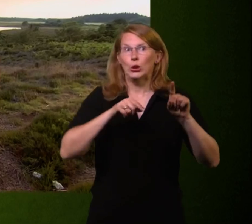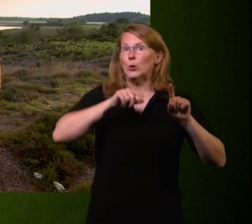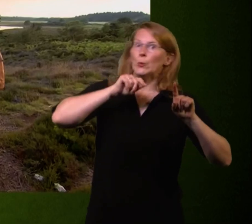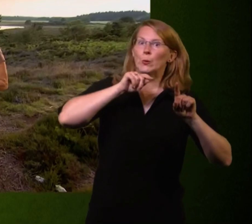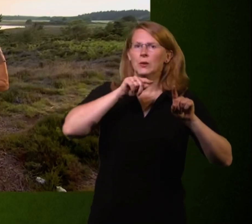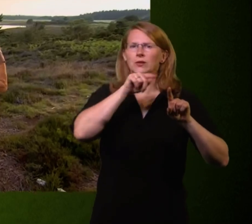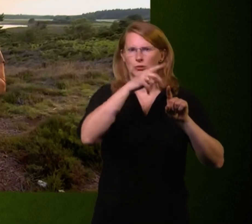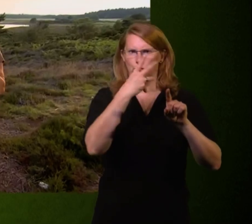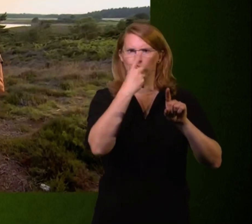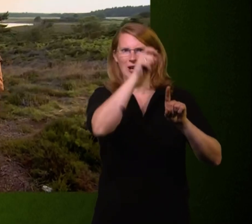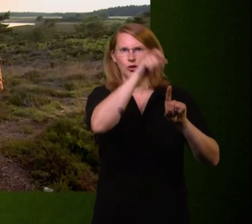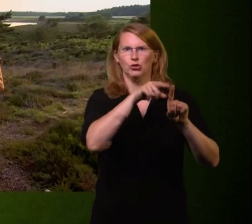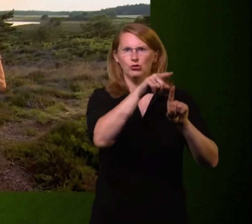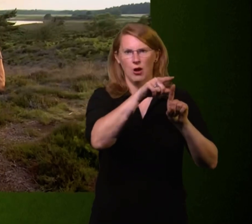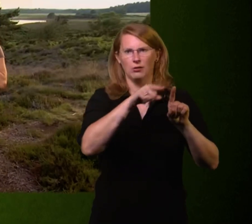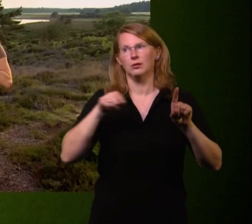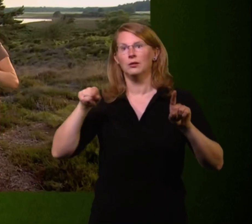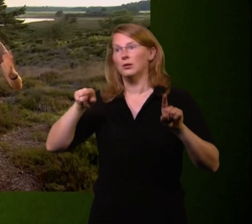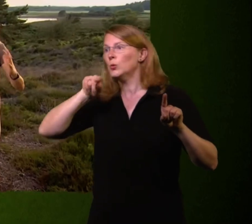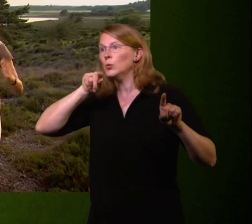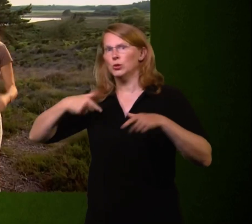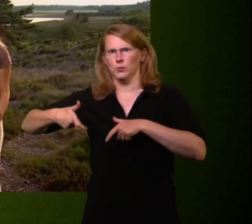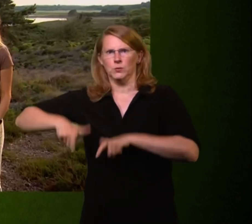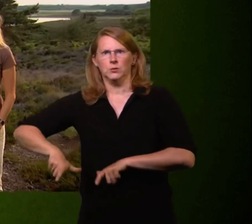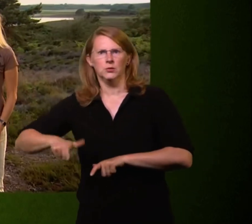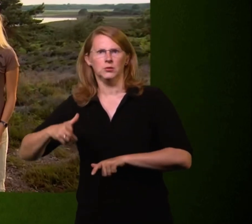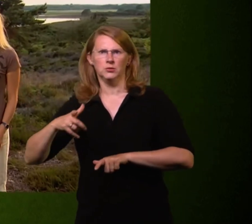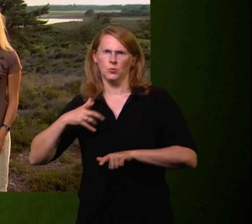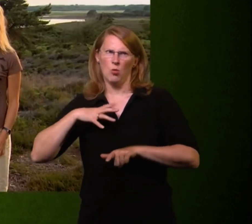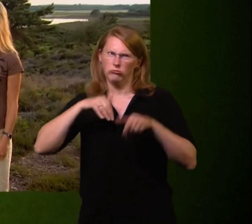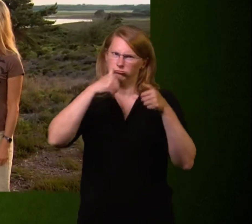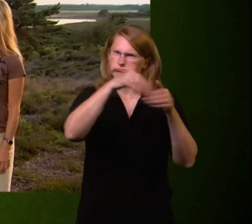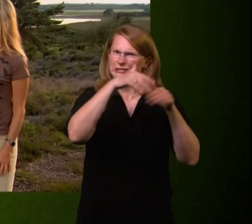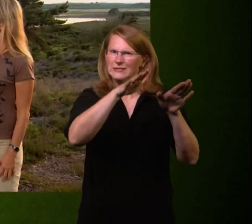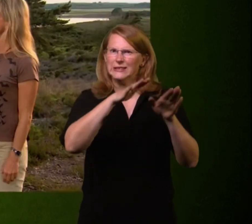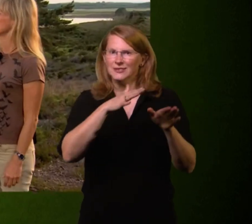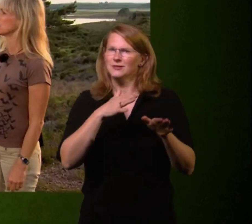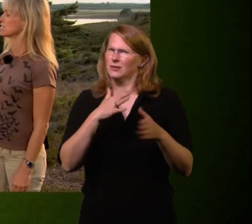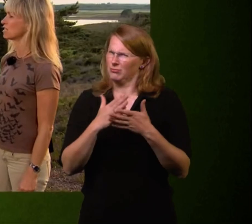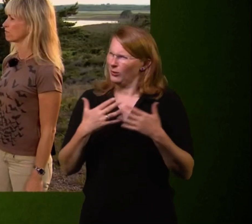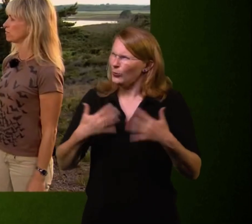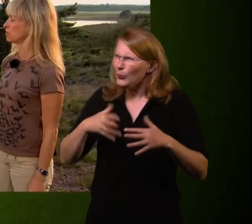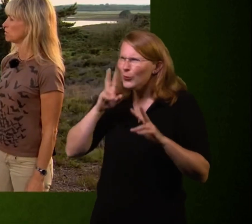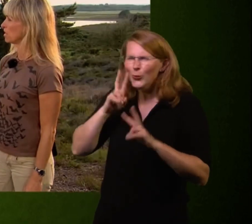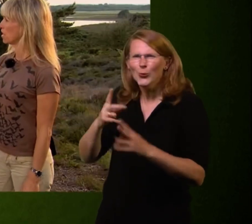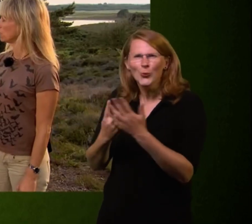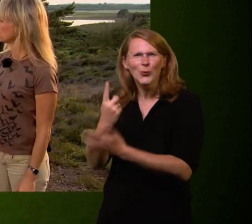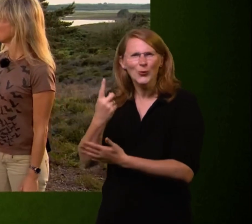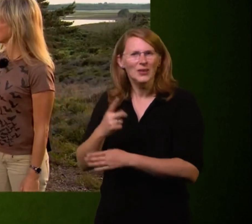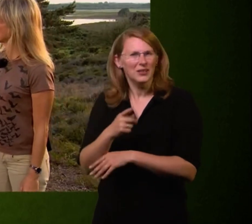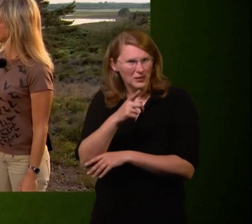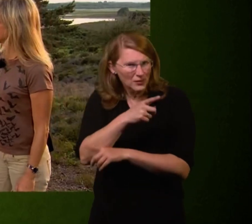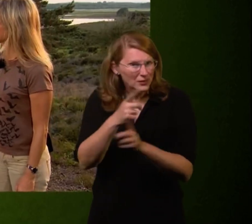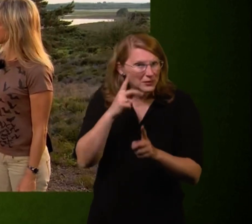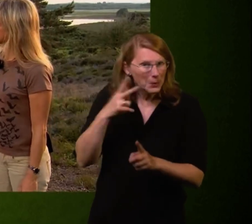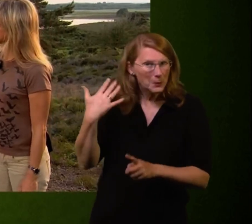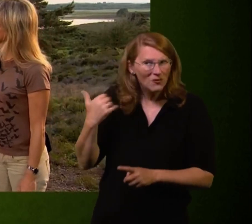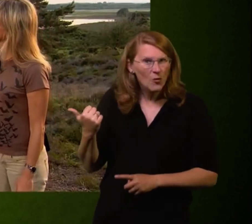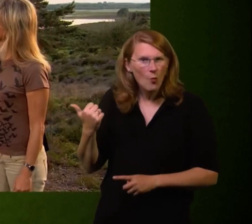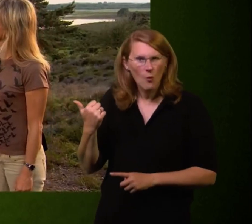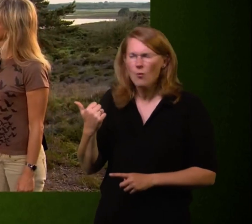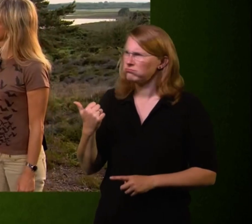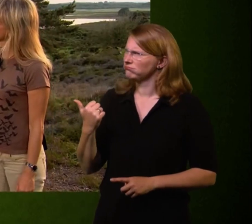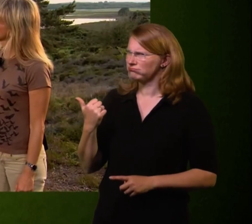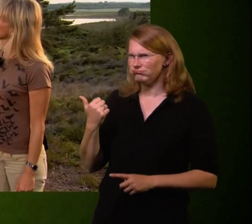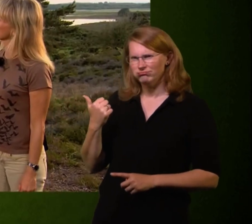stranger and the resident one was trying to absolutely get rid of it with that fight amazing stuff if you have you seen that before I haven't now